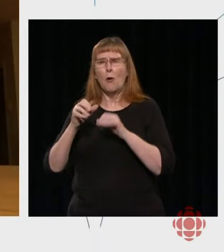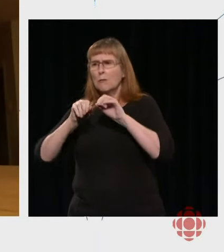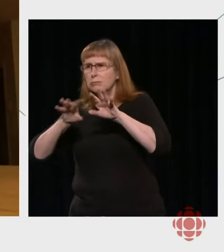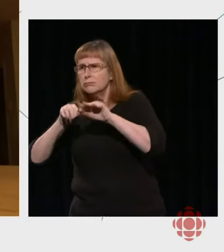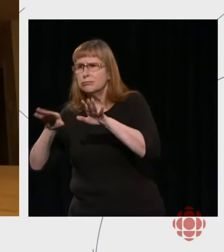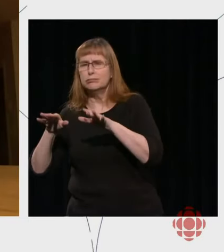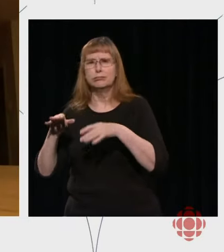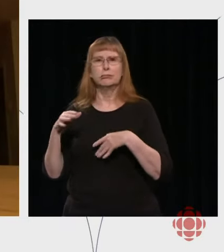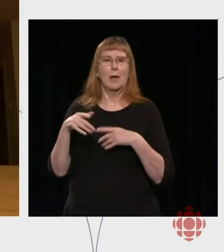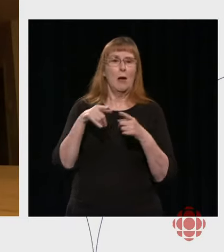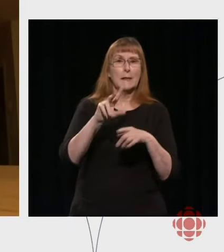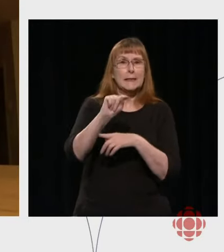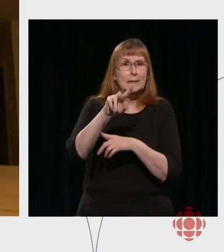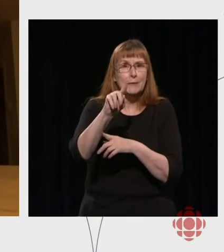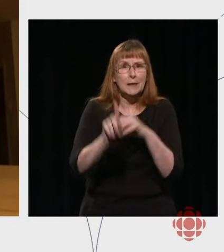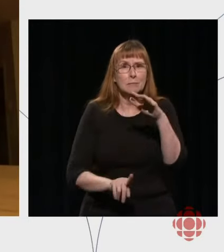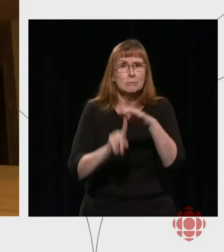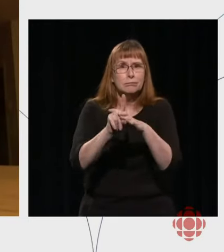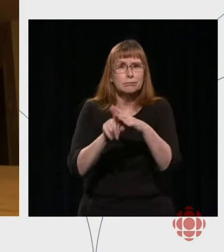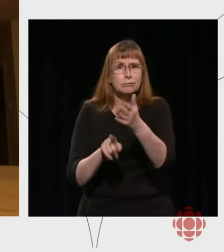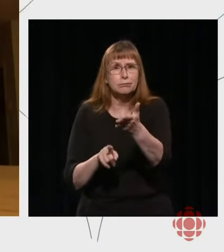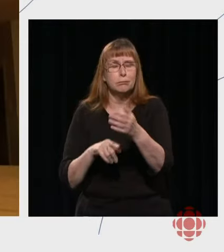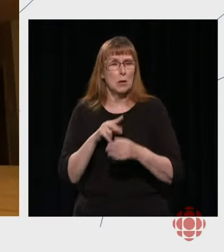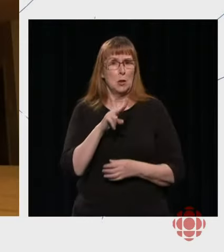present in our news items.